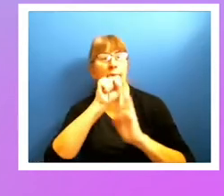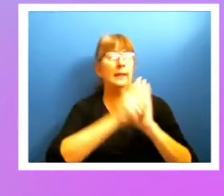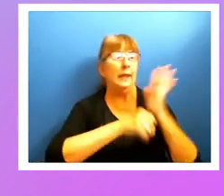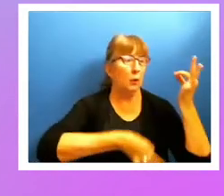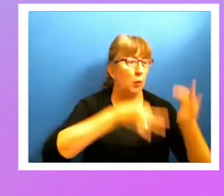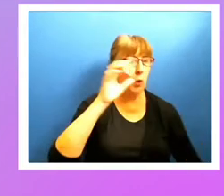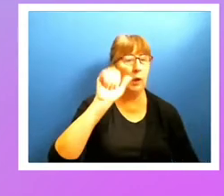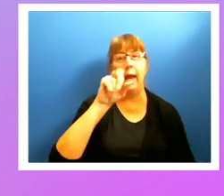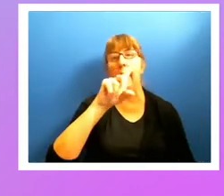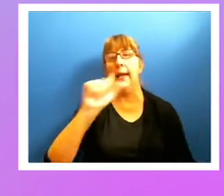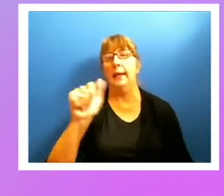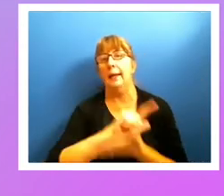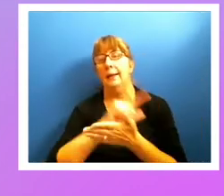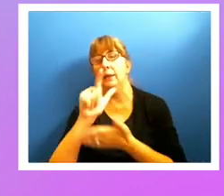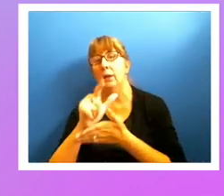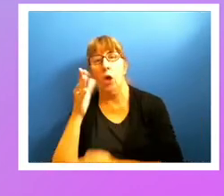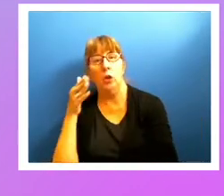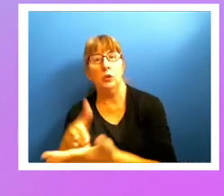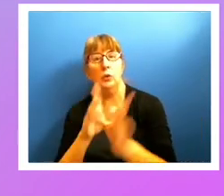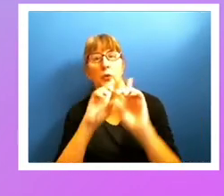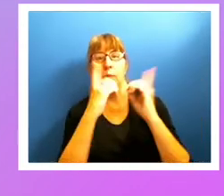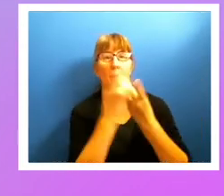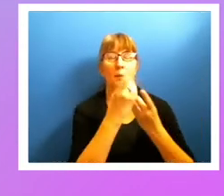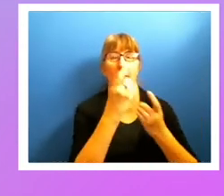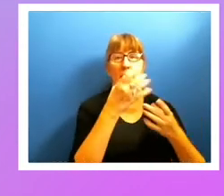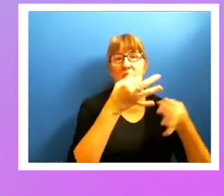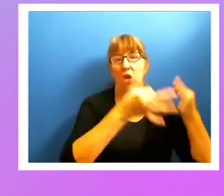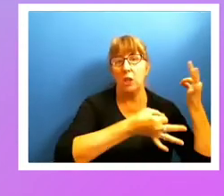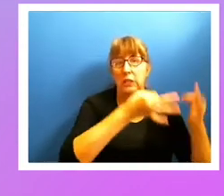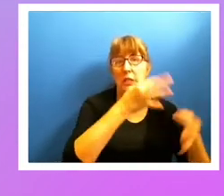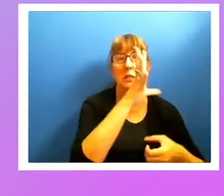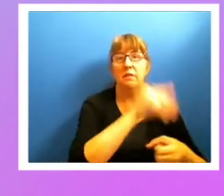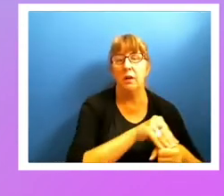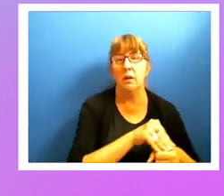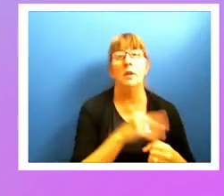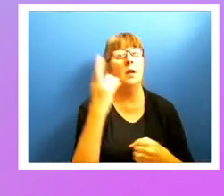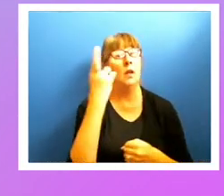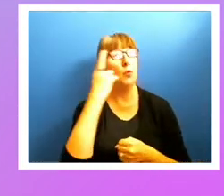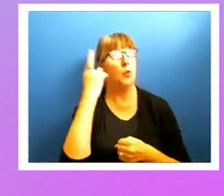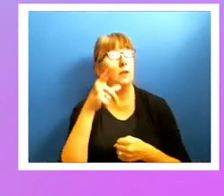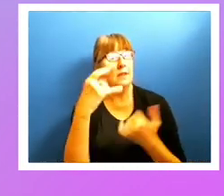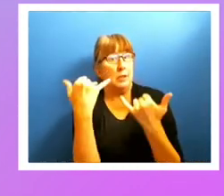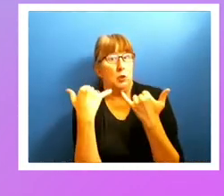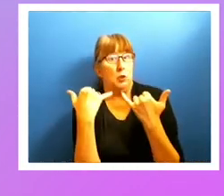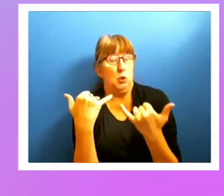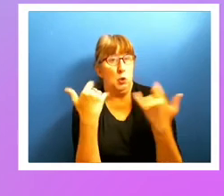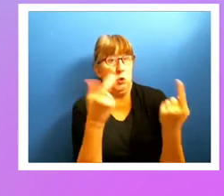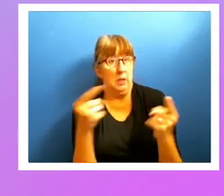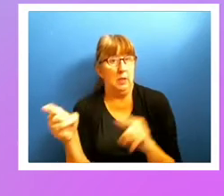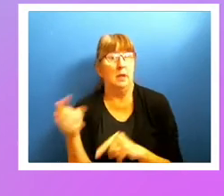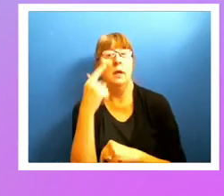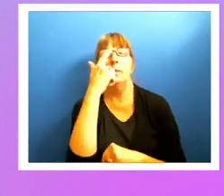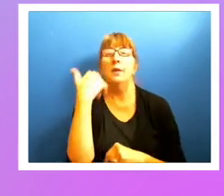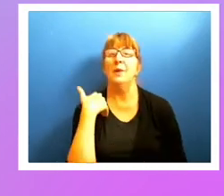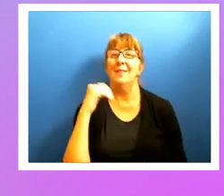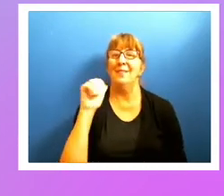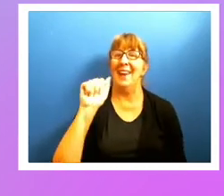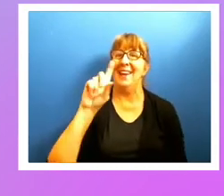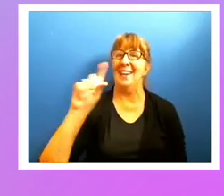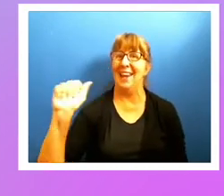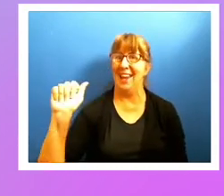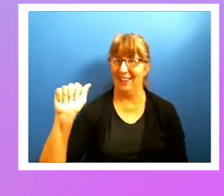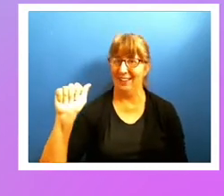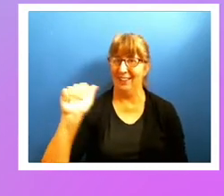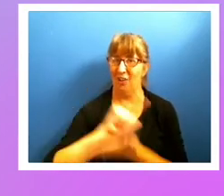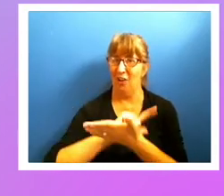ADA lawsuits. Department of Justice gets involved. And the reason that's occurring is because we have the Americans with Disabilities Act. We